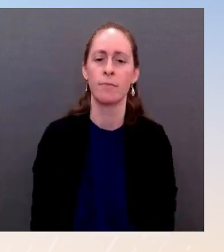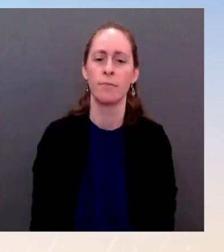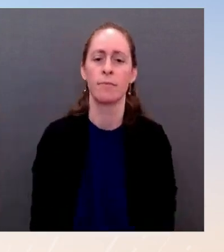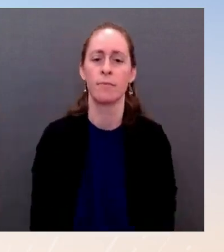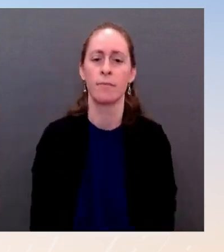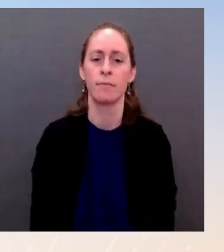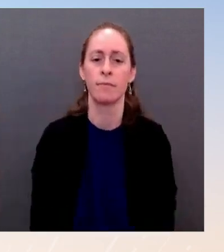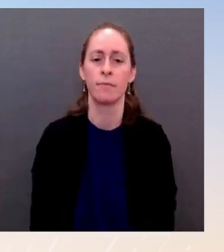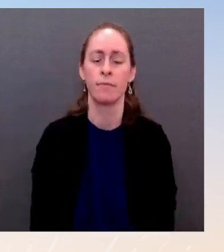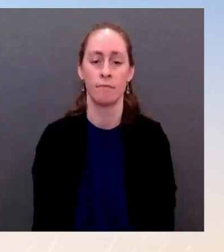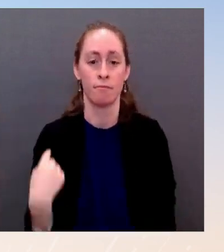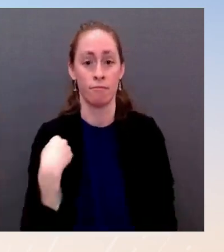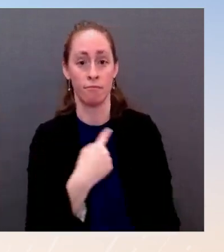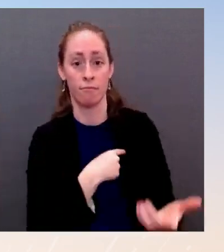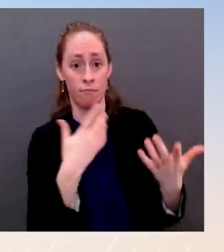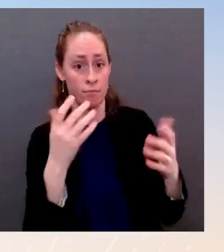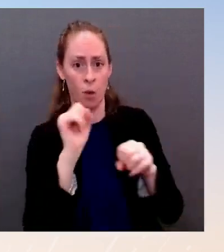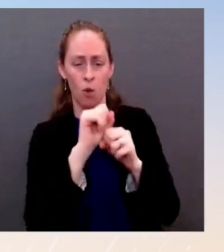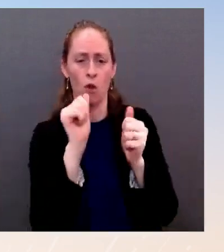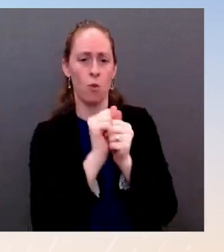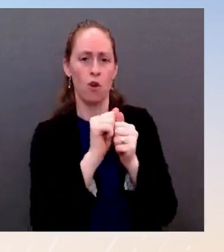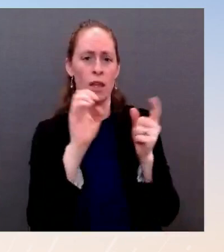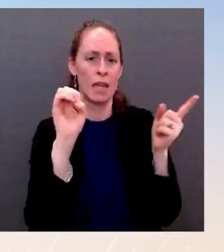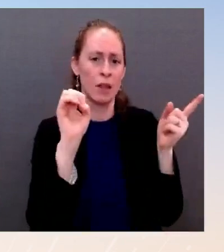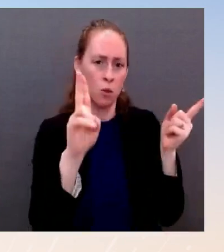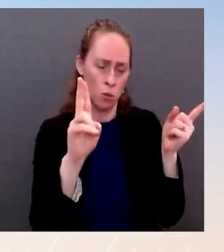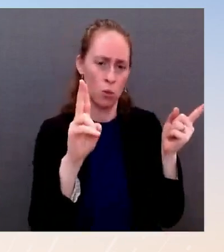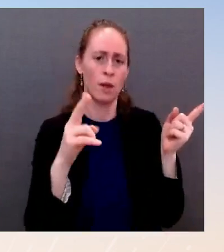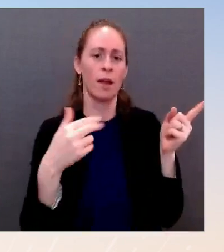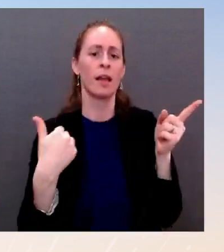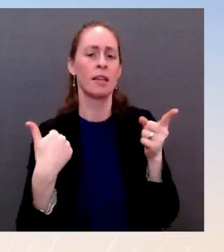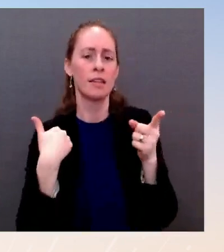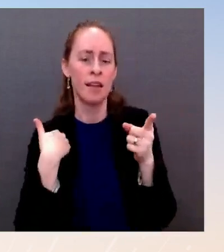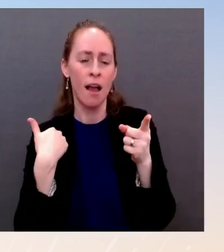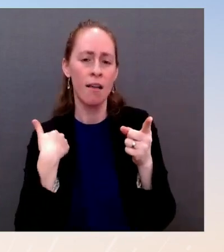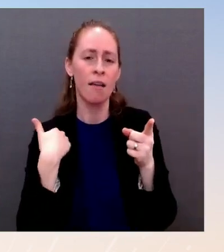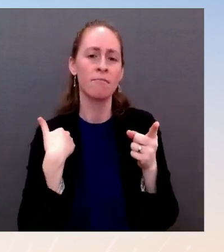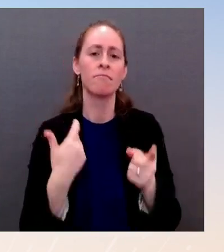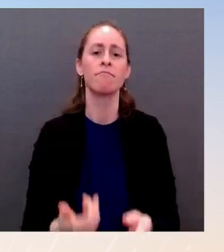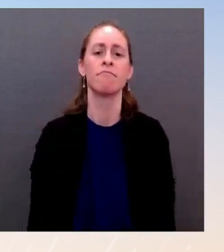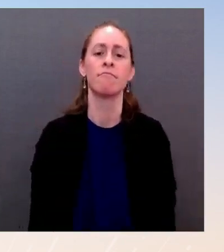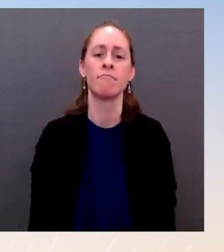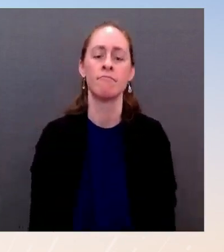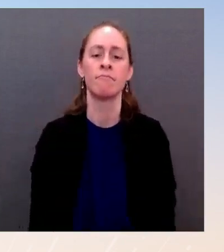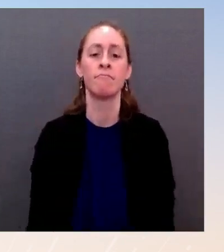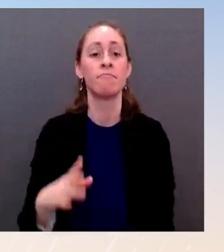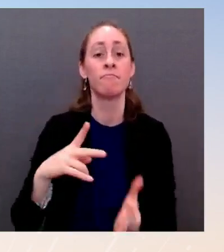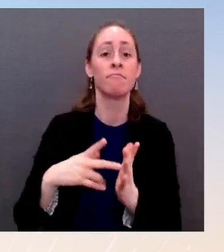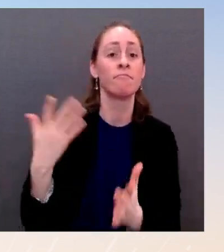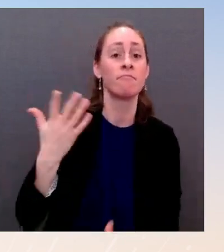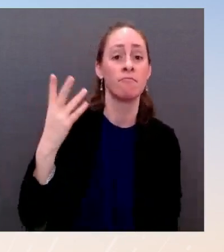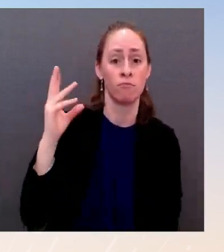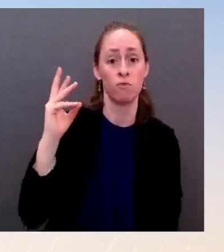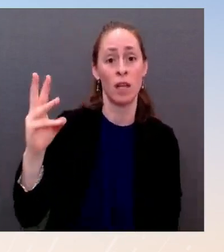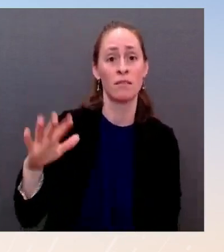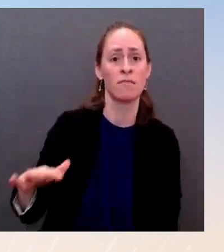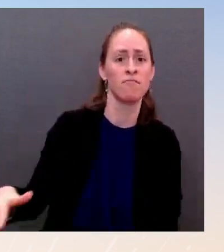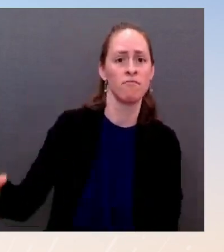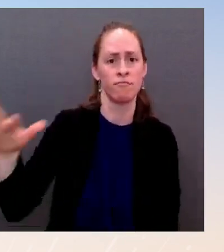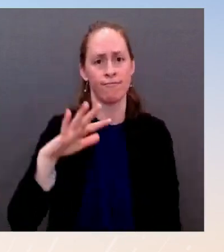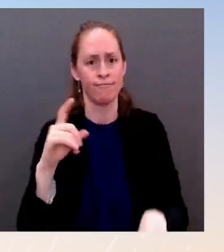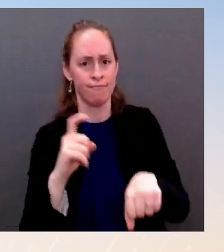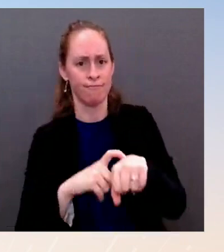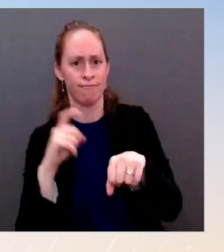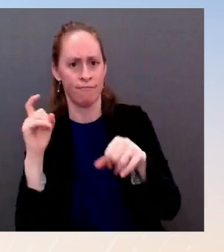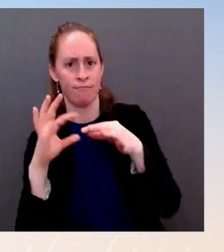puts us in a position for the West to be able to respond to this contingency in the most united and purposeful way possible. That will pay dividends